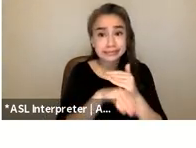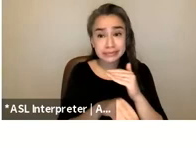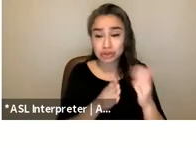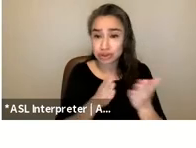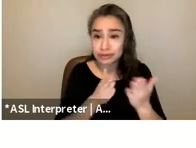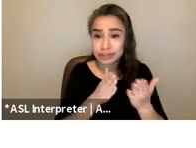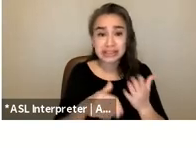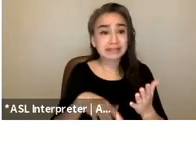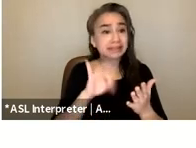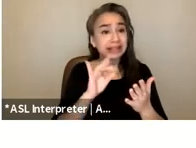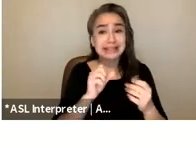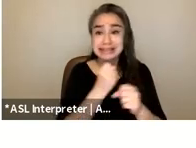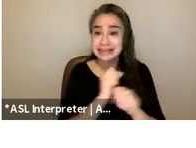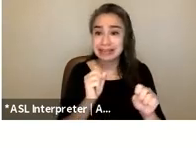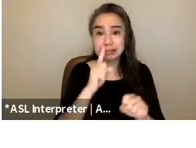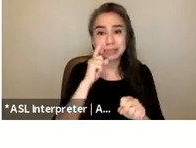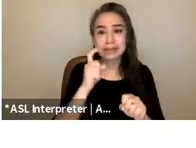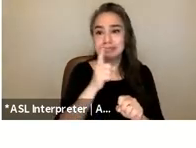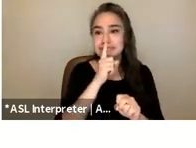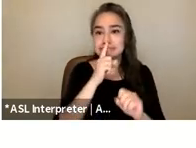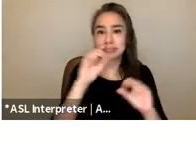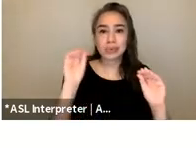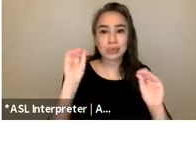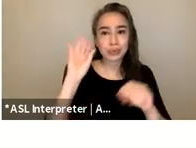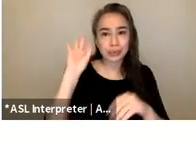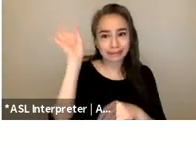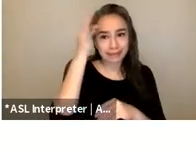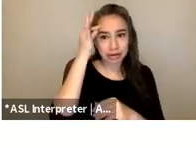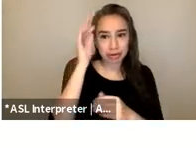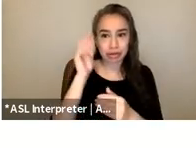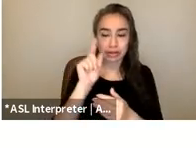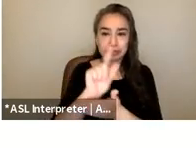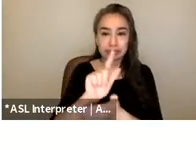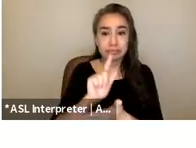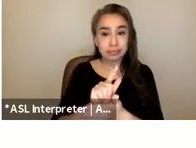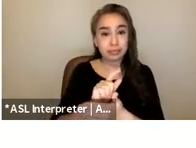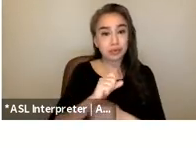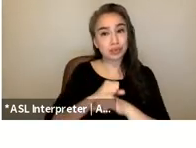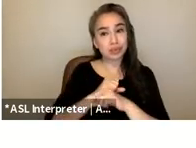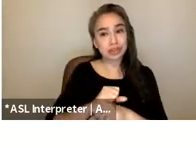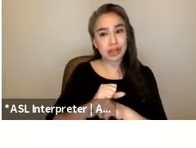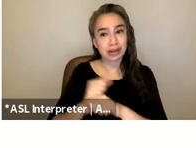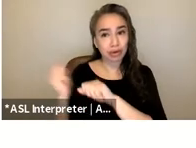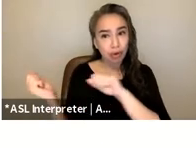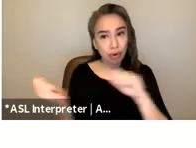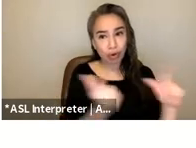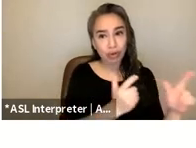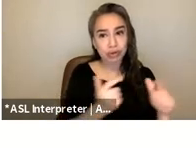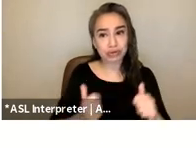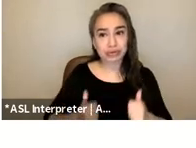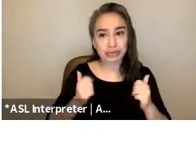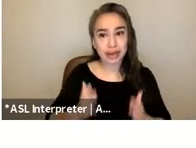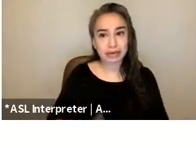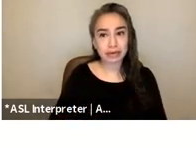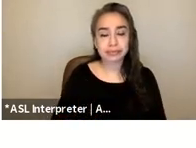because there was no federal um legislation to protect survivors across the board so then laws around sexual assault and domestic